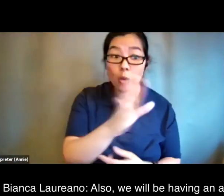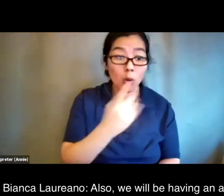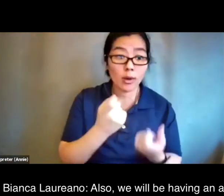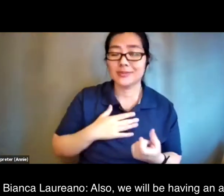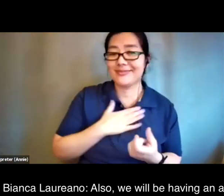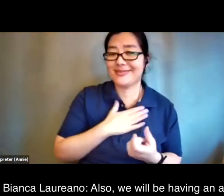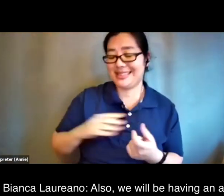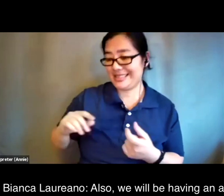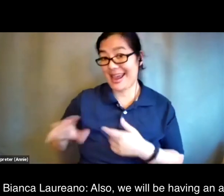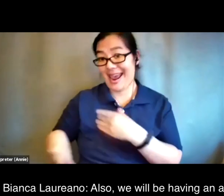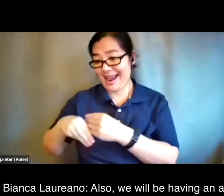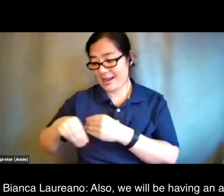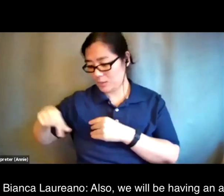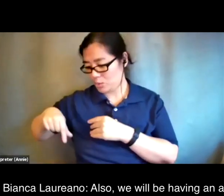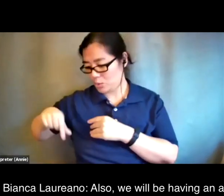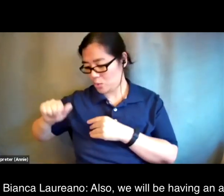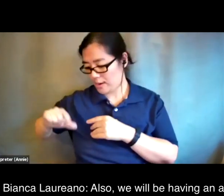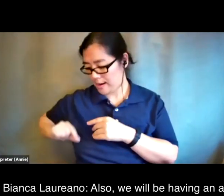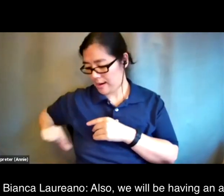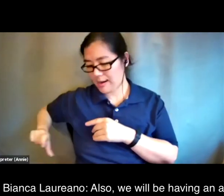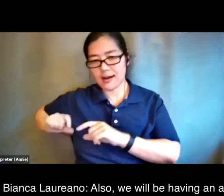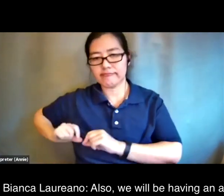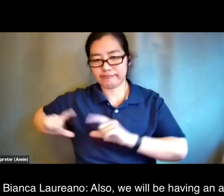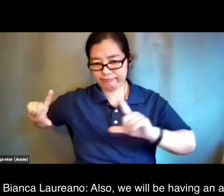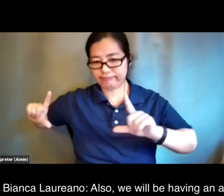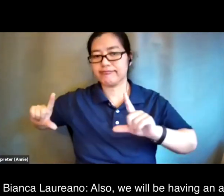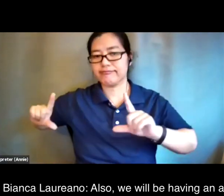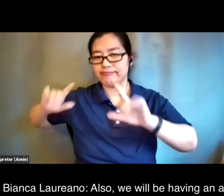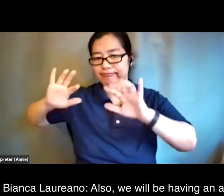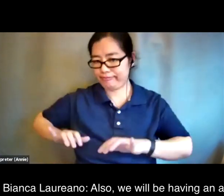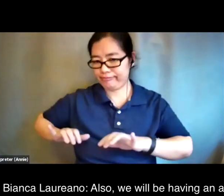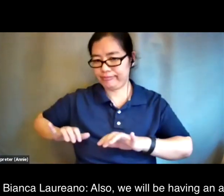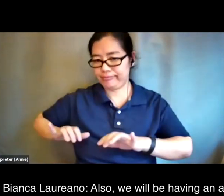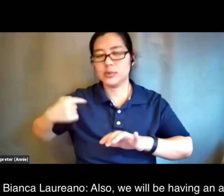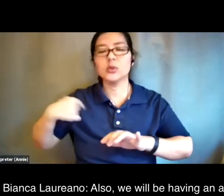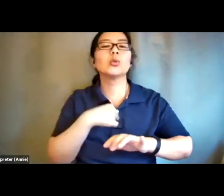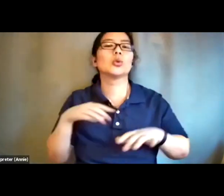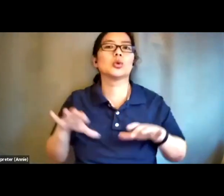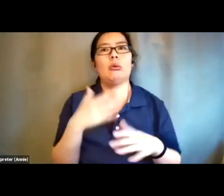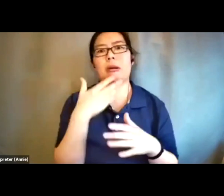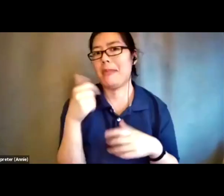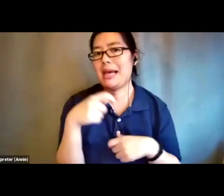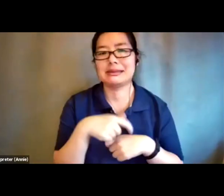in the question and answer box and we will do our best to answer your question